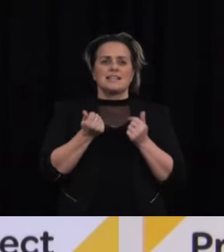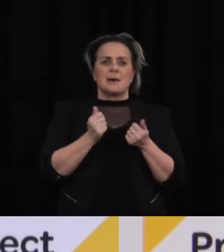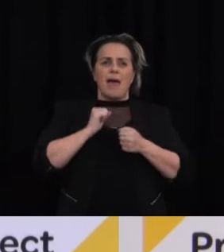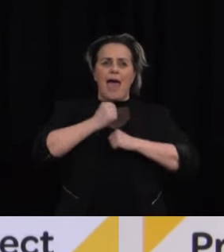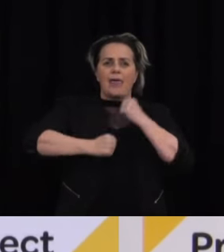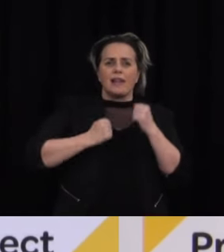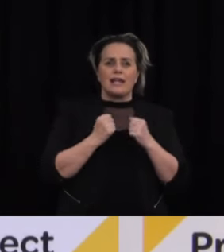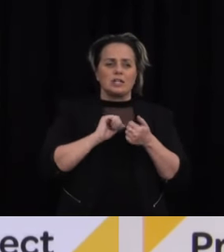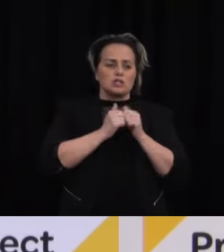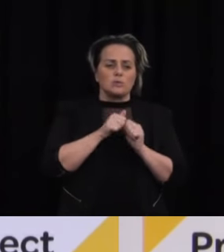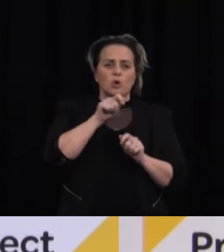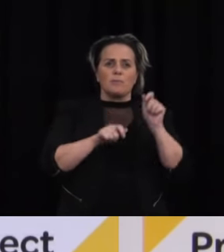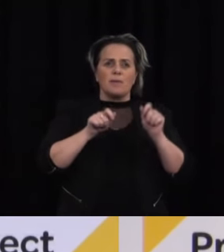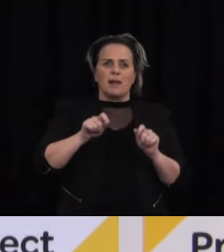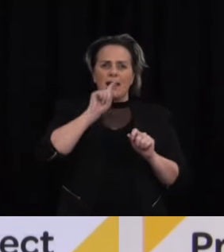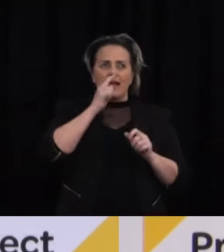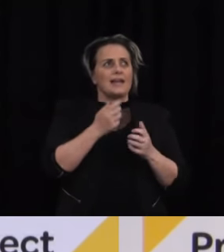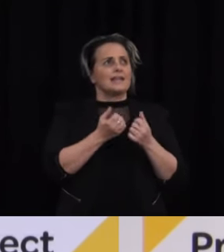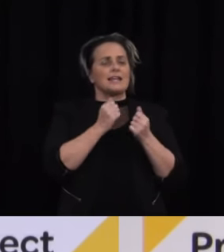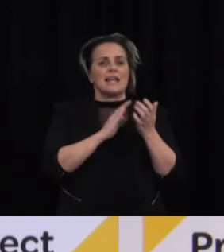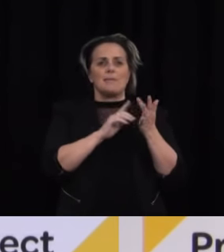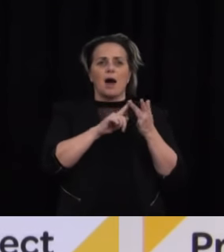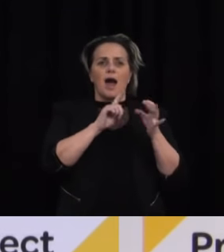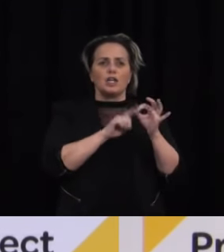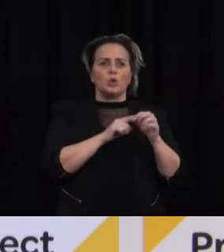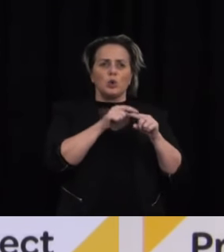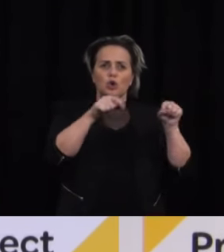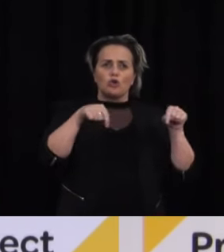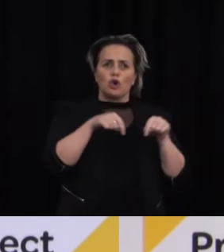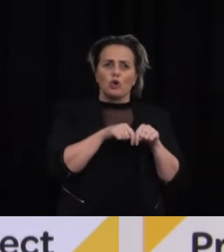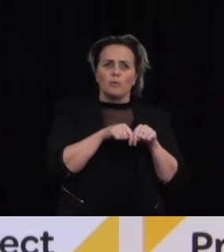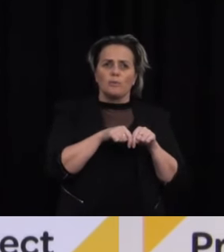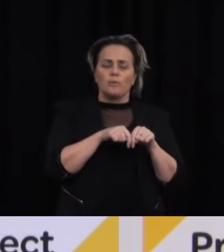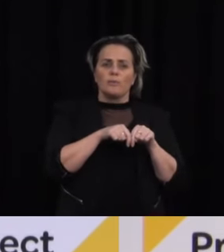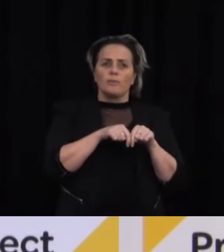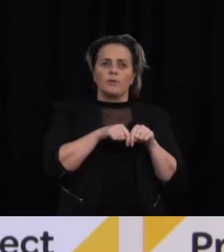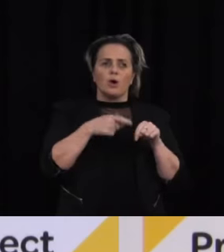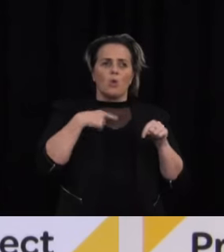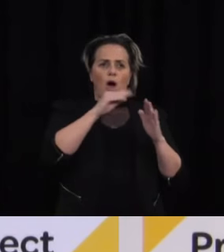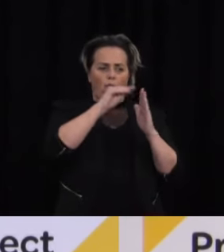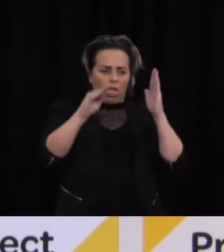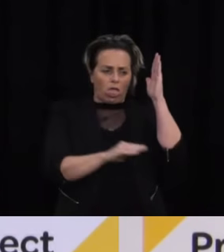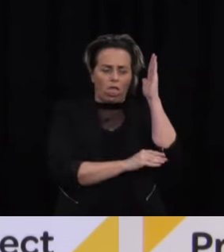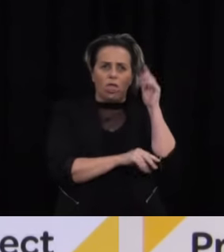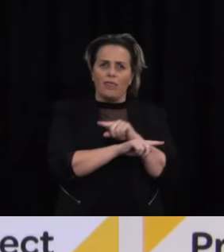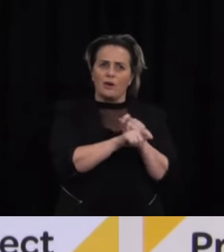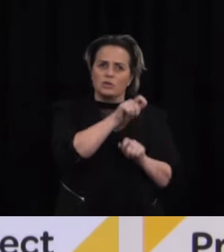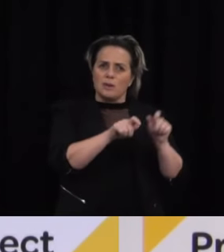Why are sports teams being prioritised over individual athletes? In some cases,